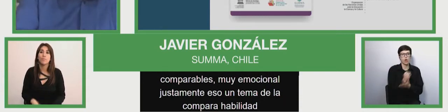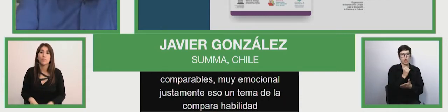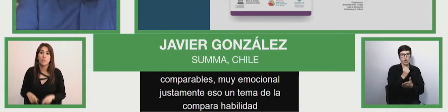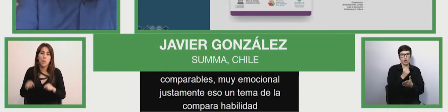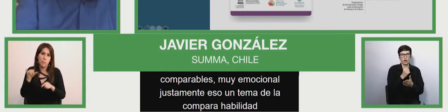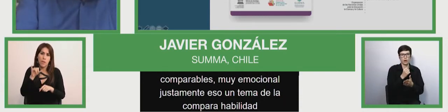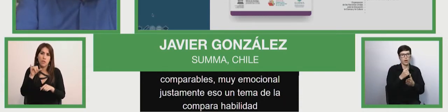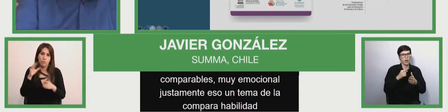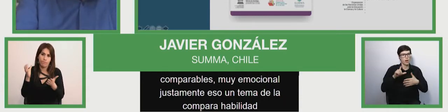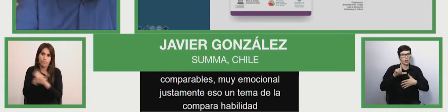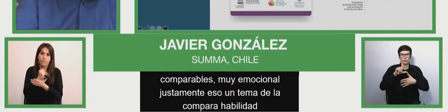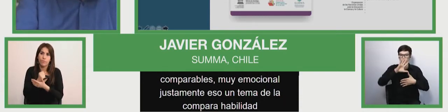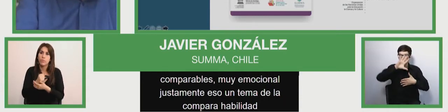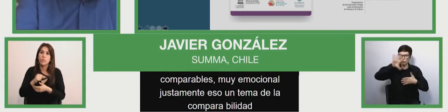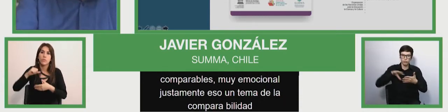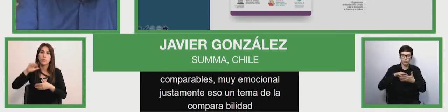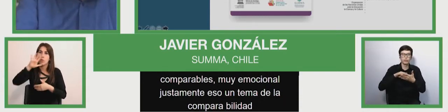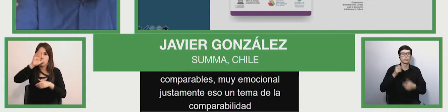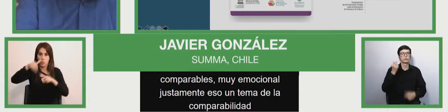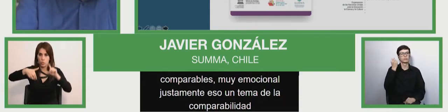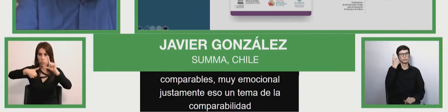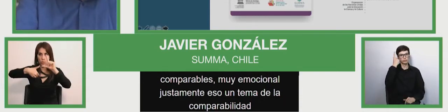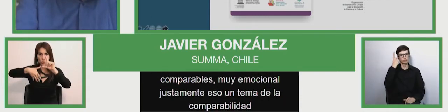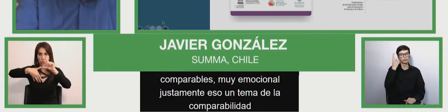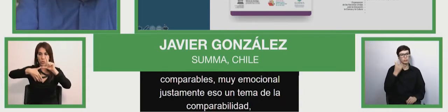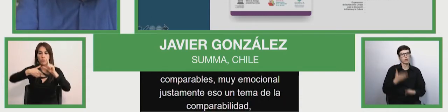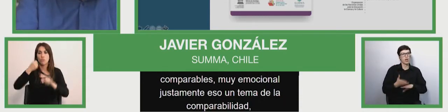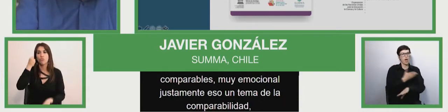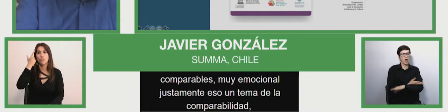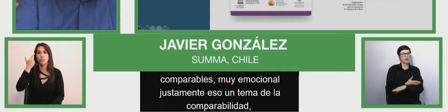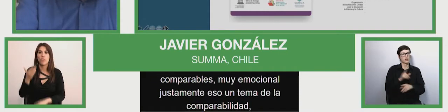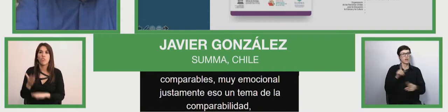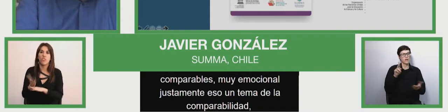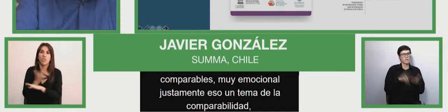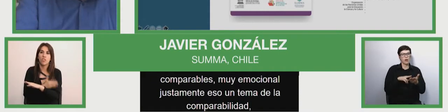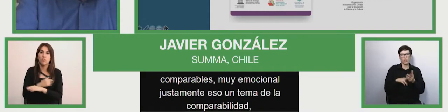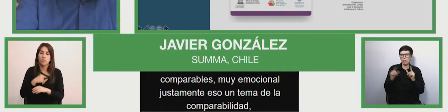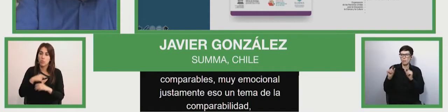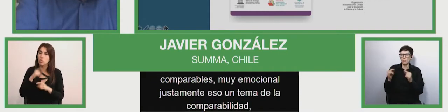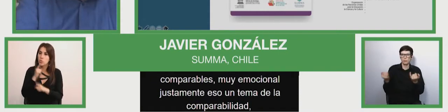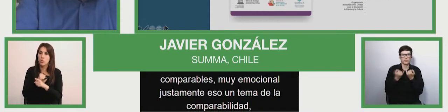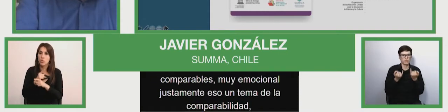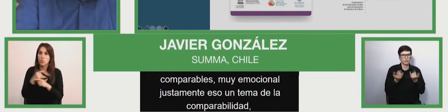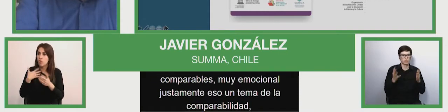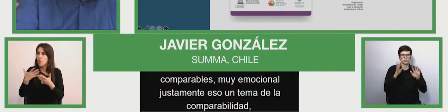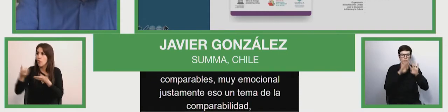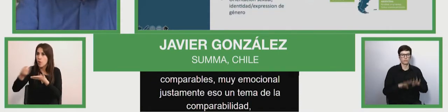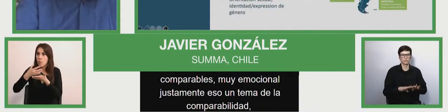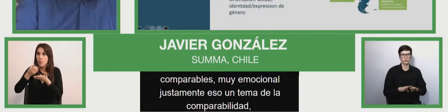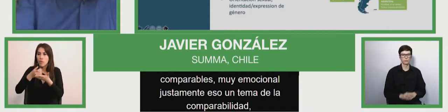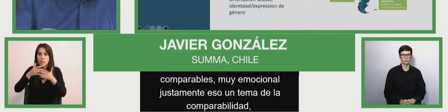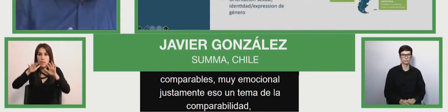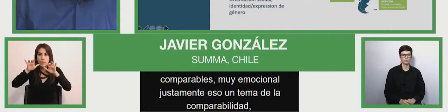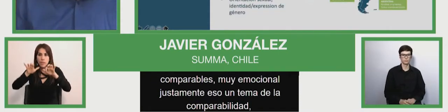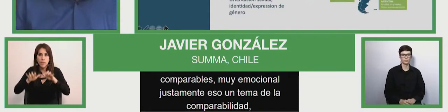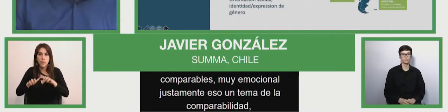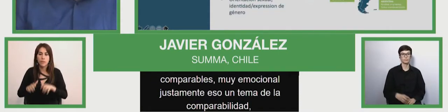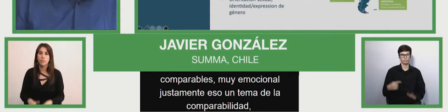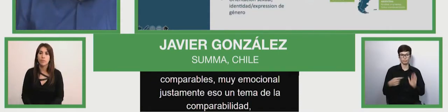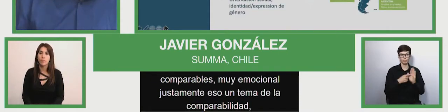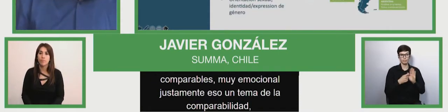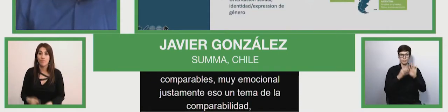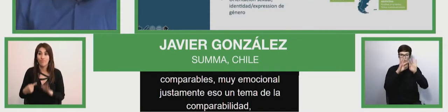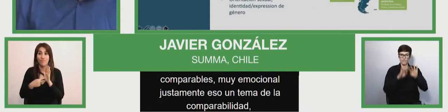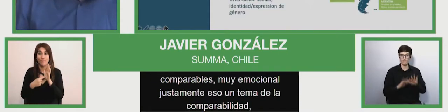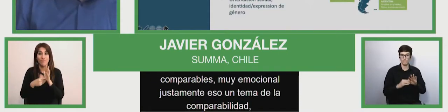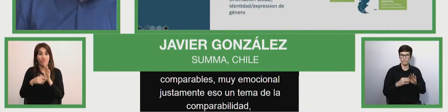has a more richer panorama than what we have than this type of reports. This report, as mentioned by